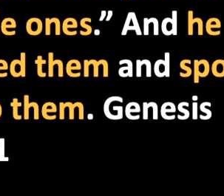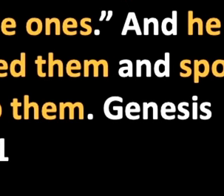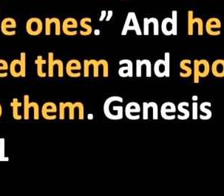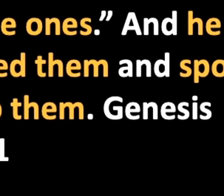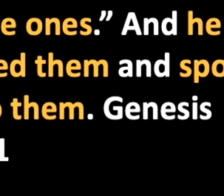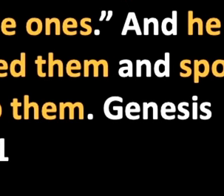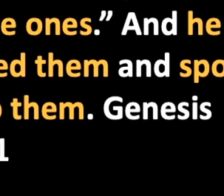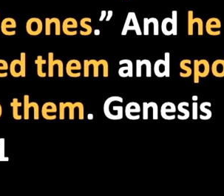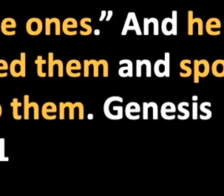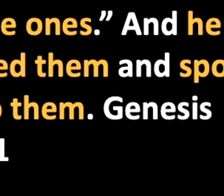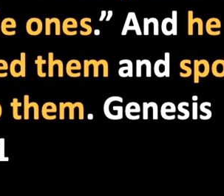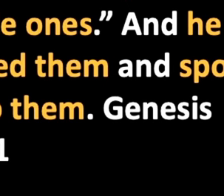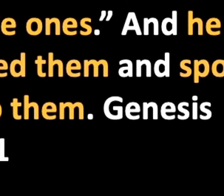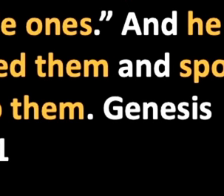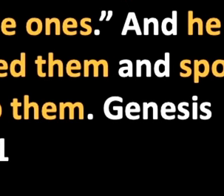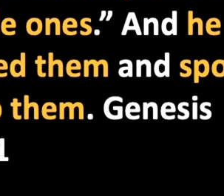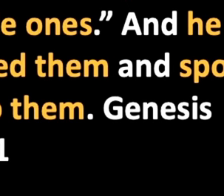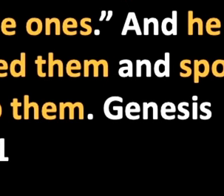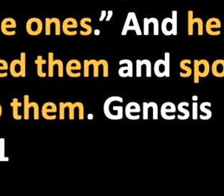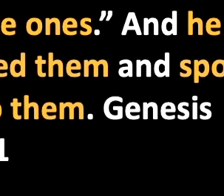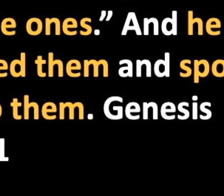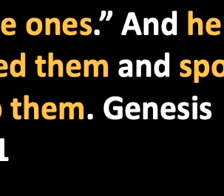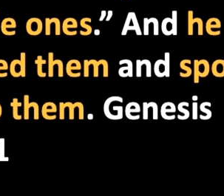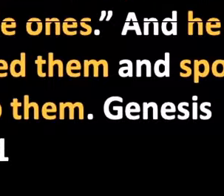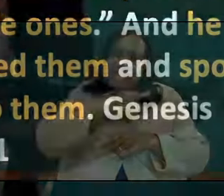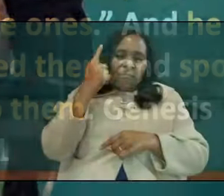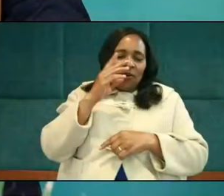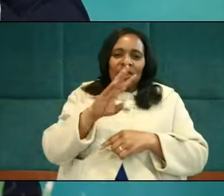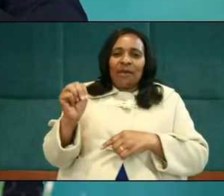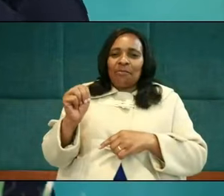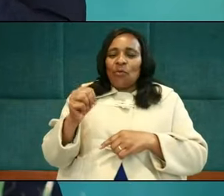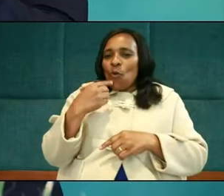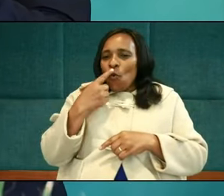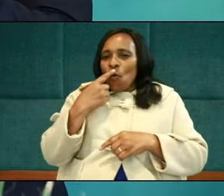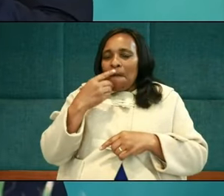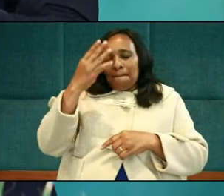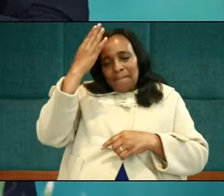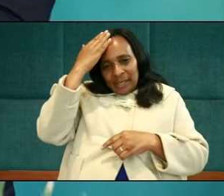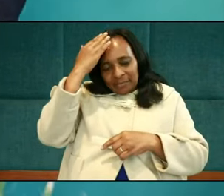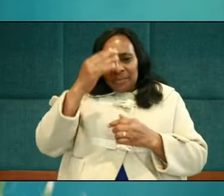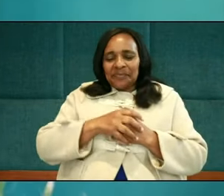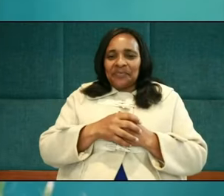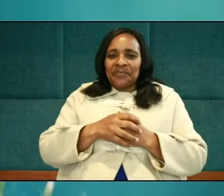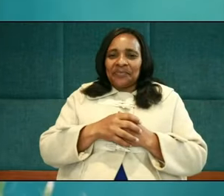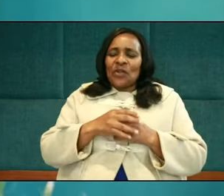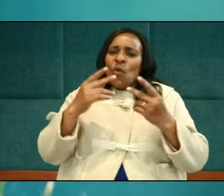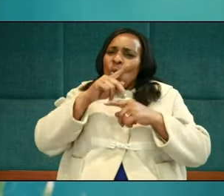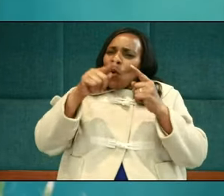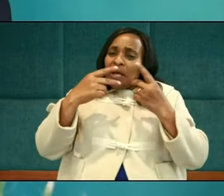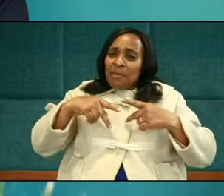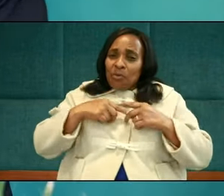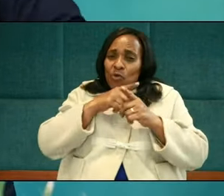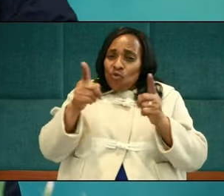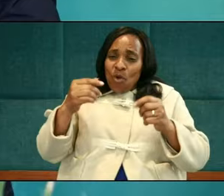comforted them and spoke kindly to them. That is called meekness. When the people who have offended